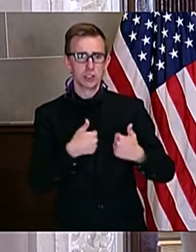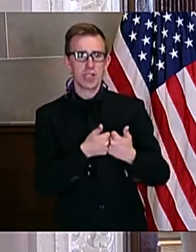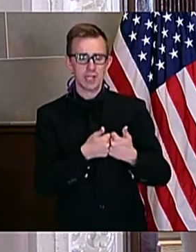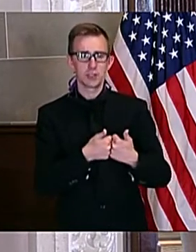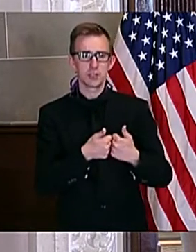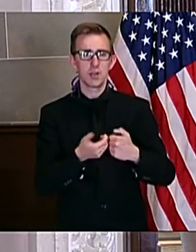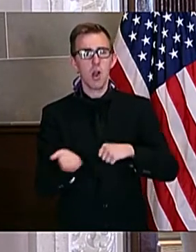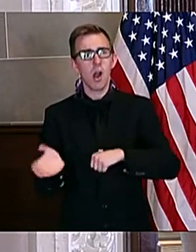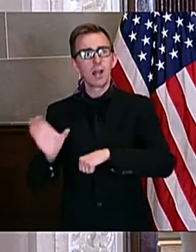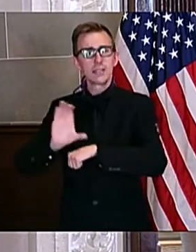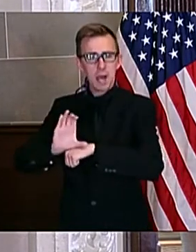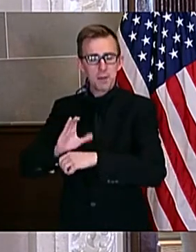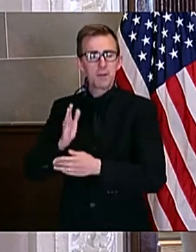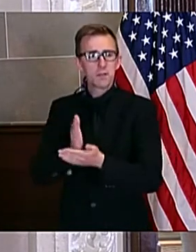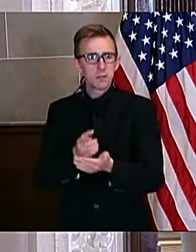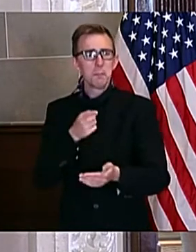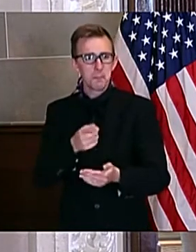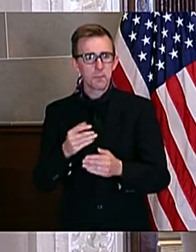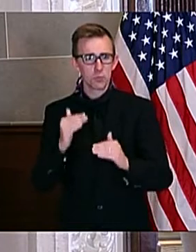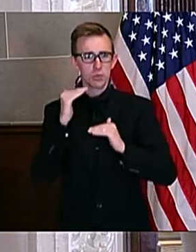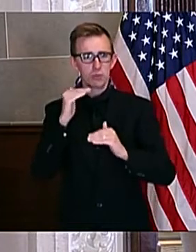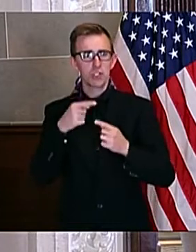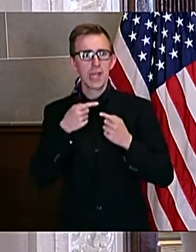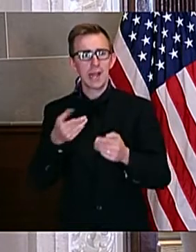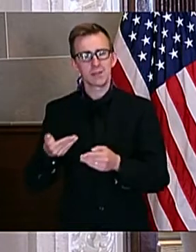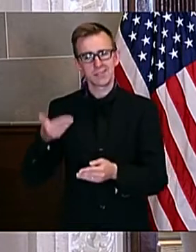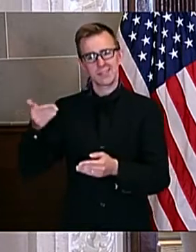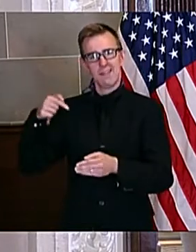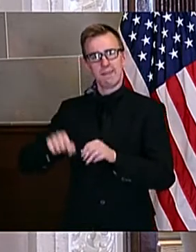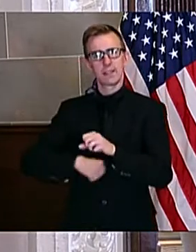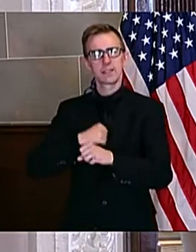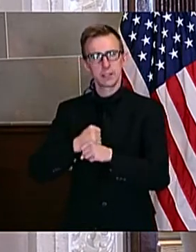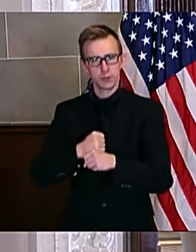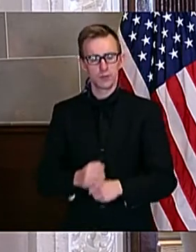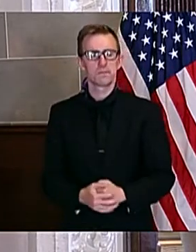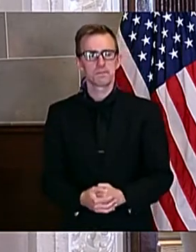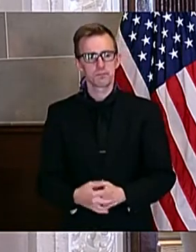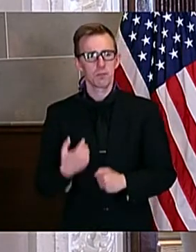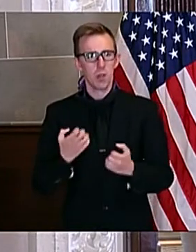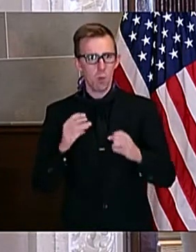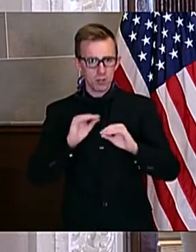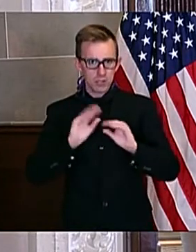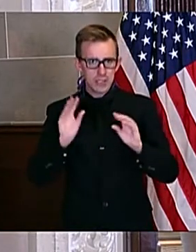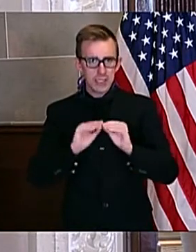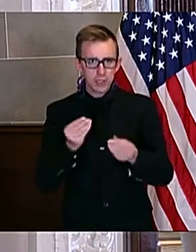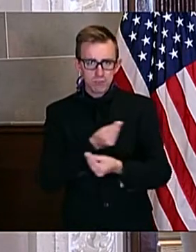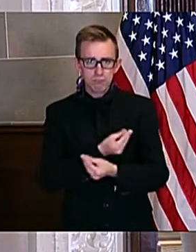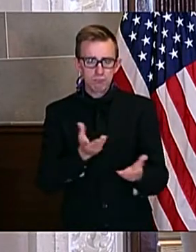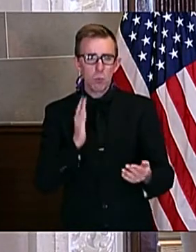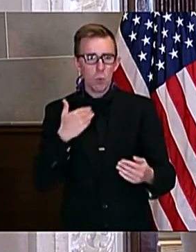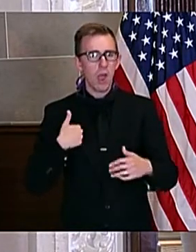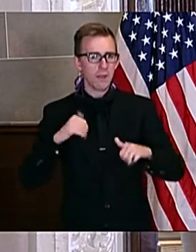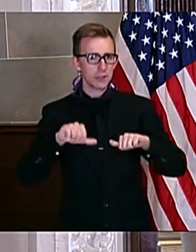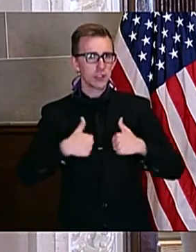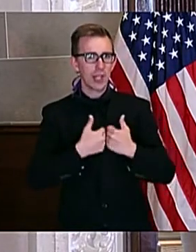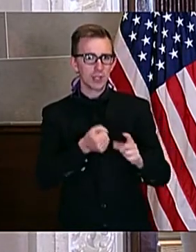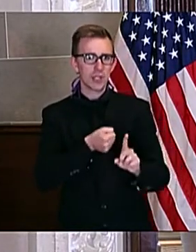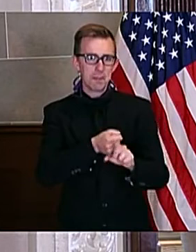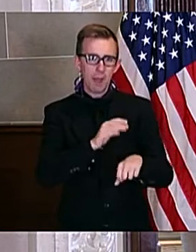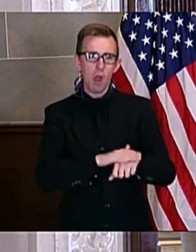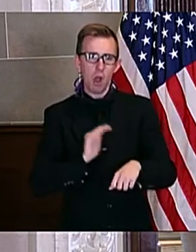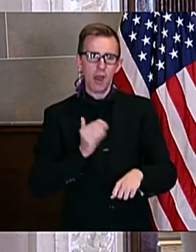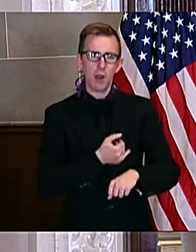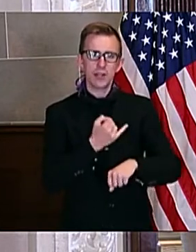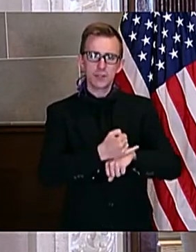addition to some expenditure restrictions that were announced earlier in the year, and I want to be clear in that it will have a very challenging impact on our institutions.